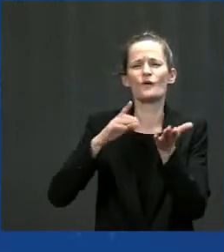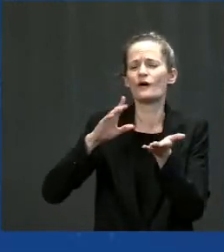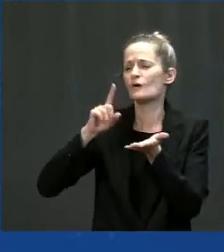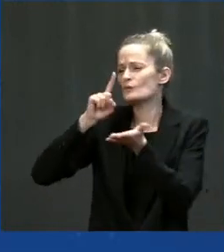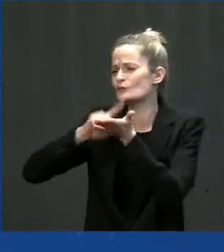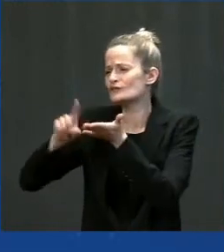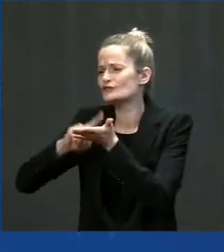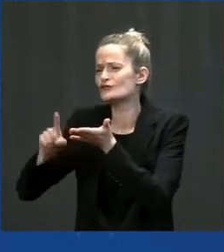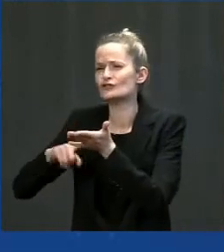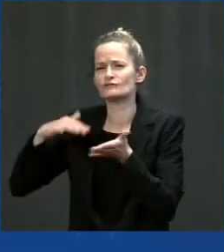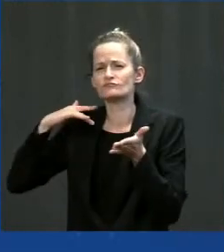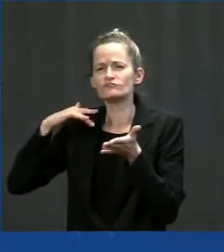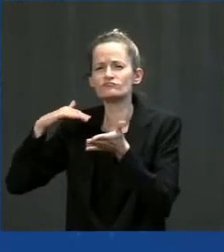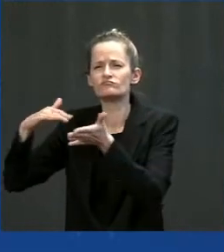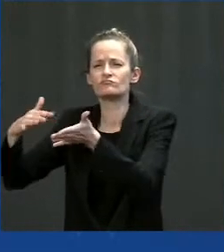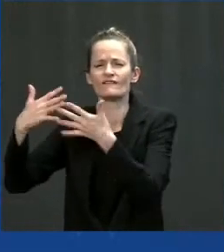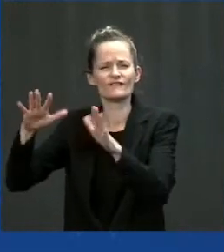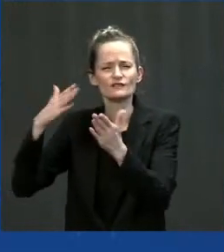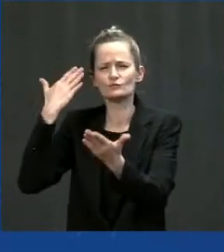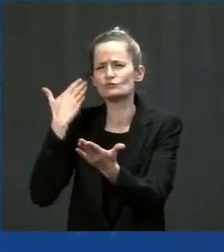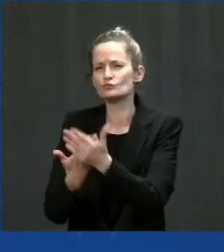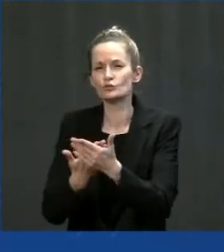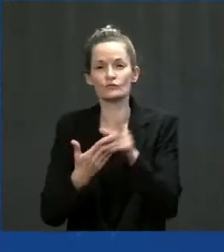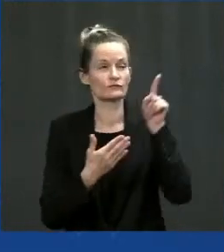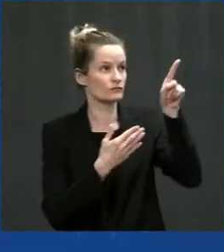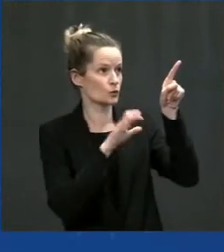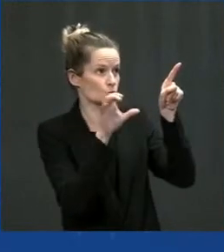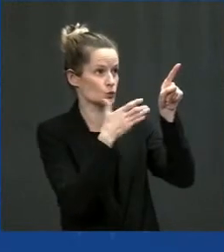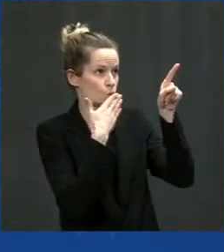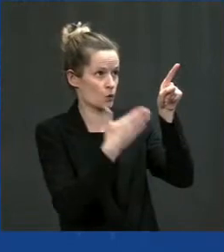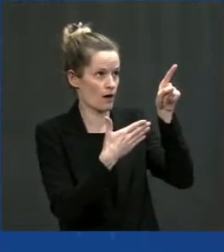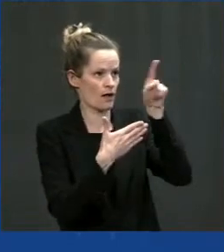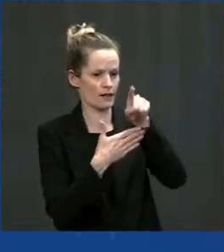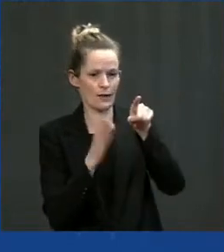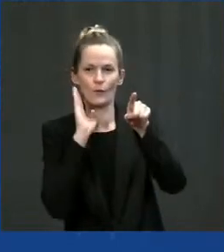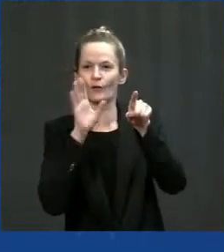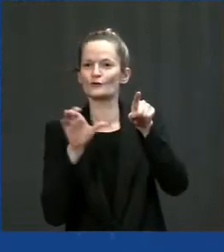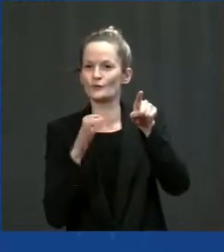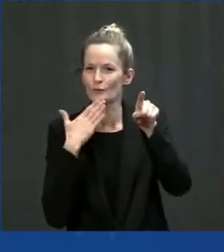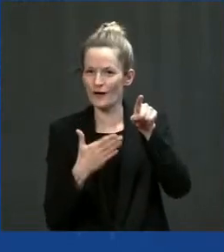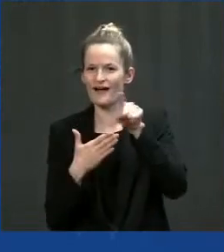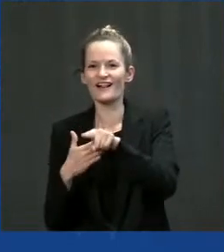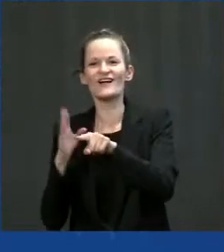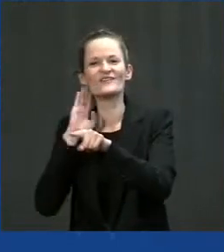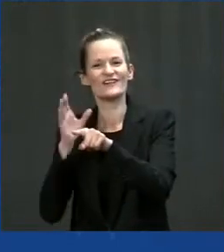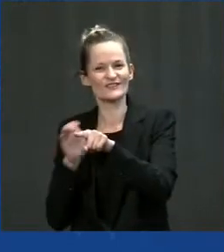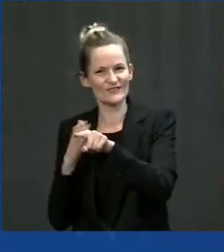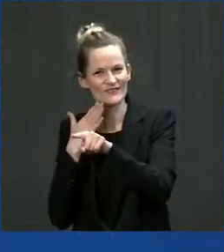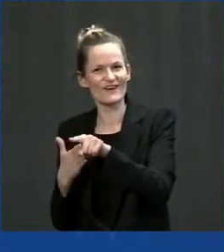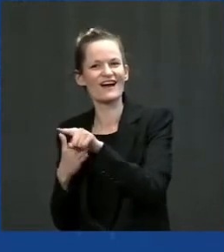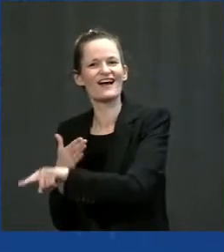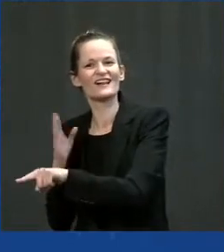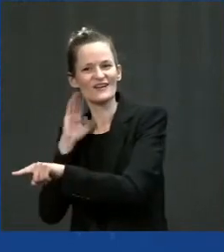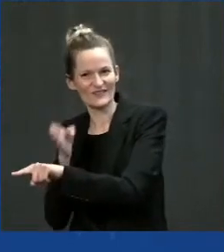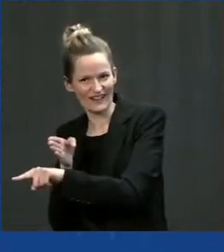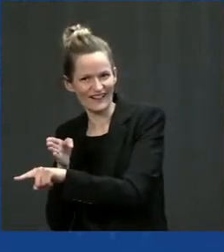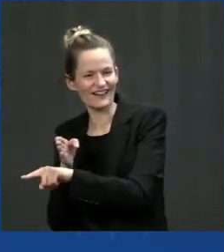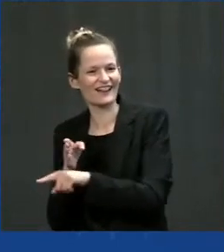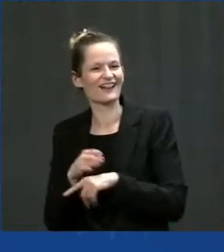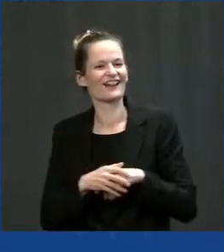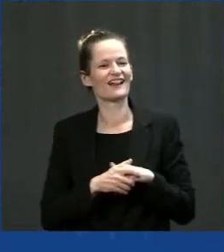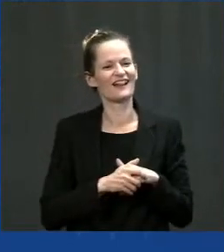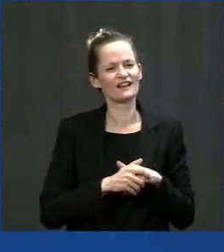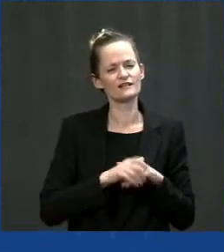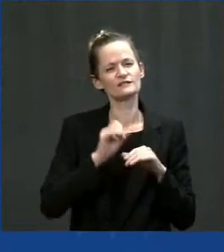that is the case. And so this is what this is about. And I think we have a real chance to deliver everything from clean